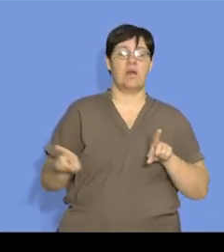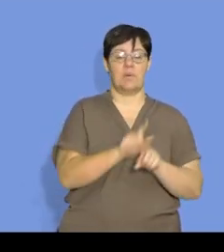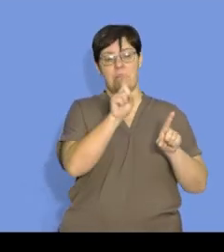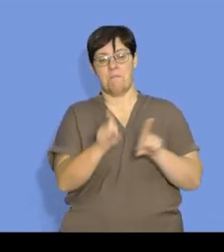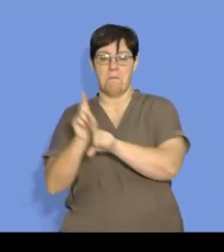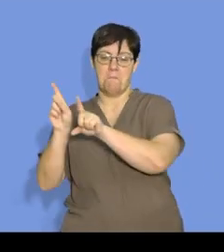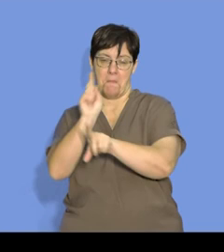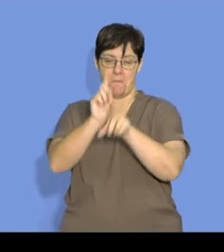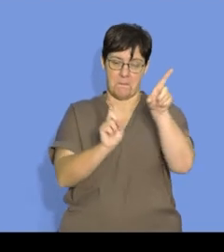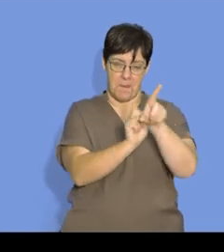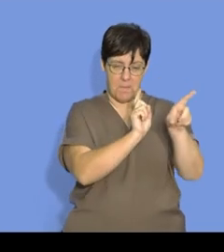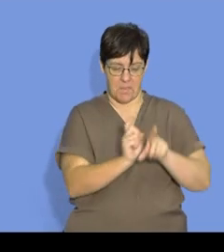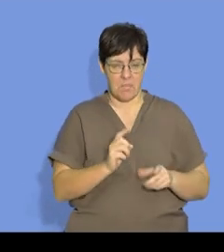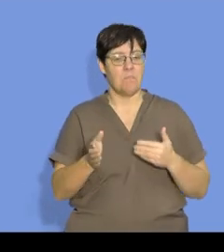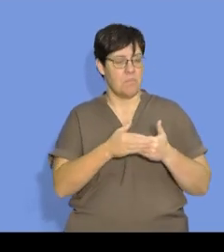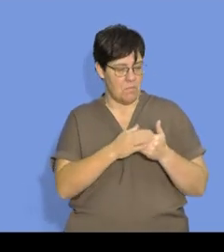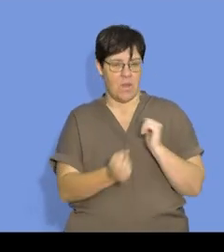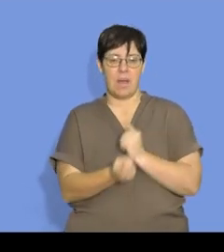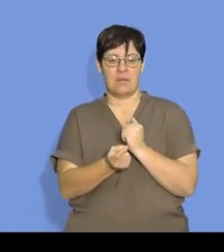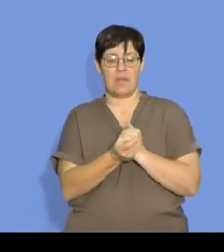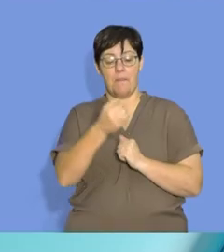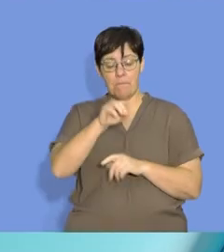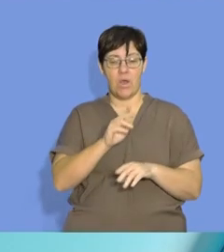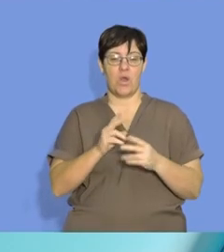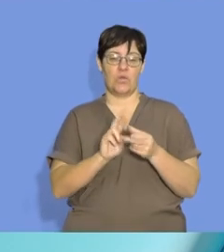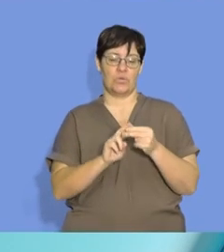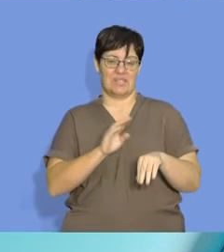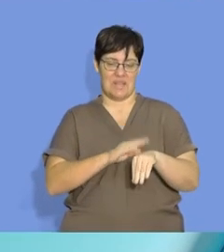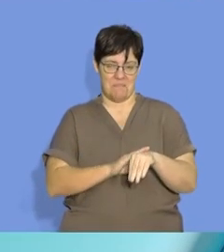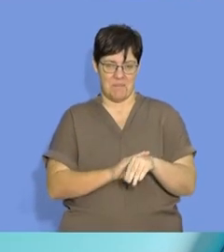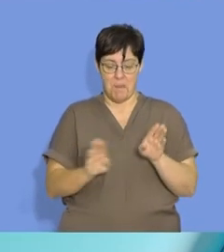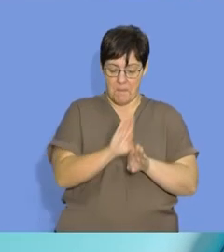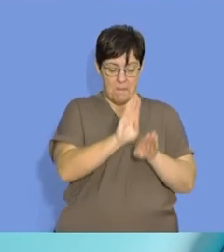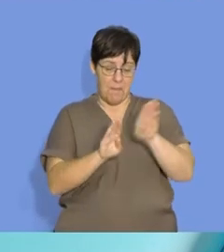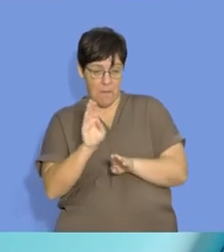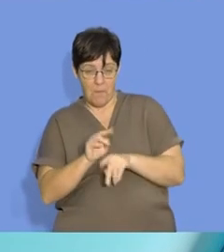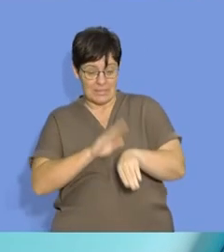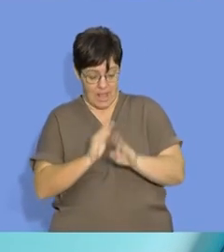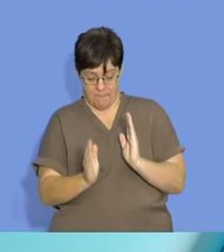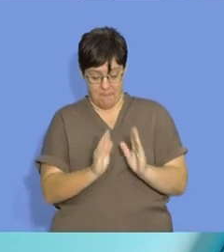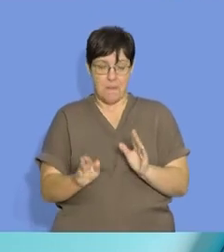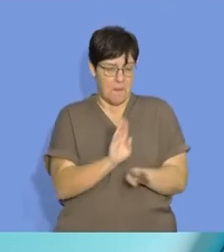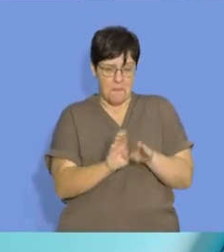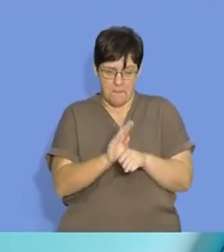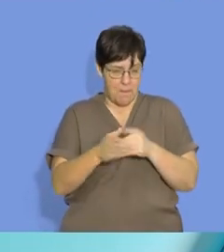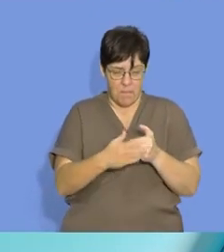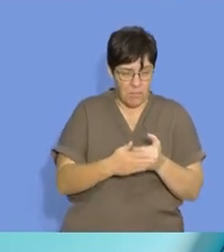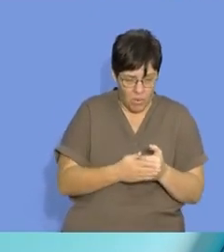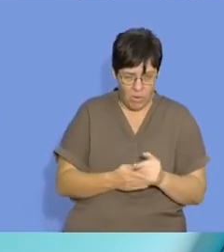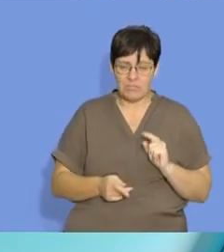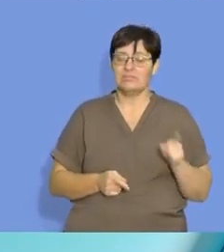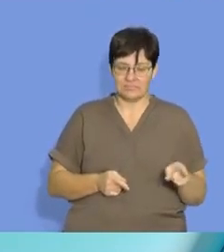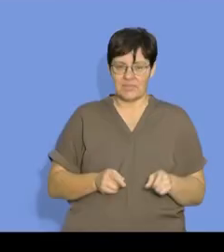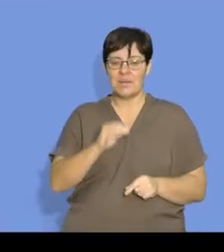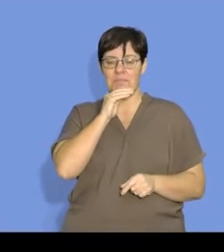collisions, so there will be more bumping per unit time. And if there's more bumping per unit time, there's a